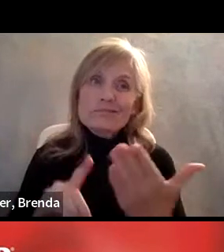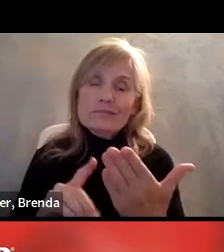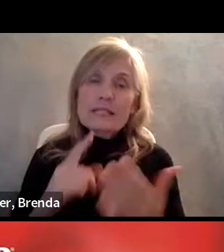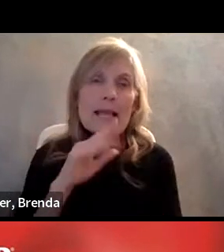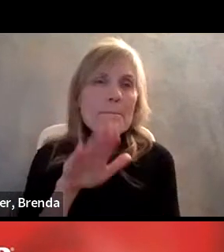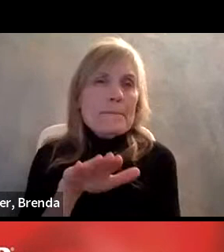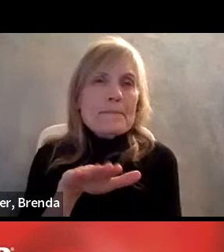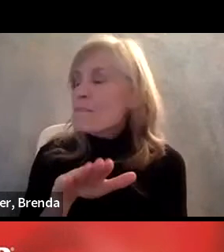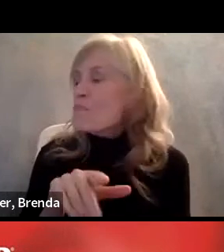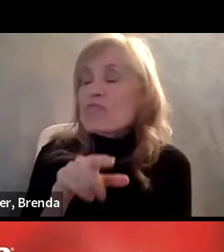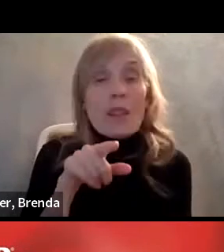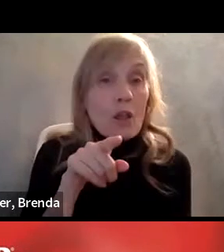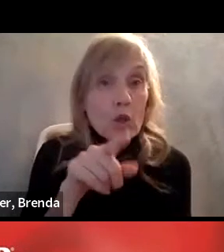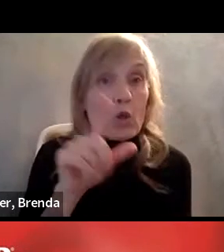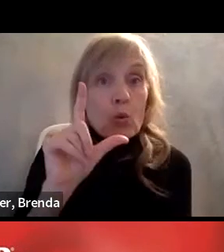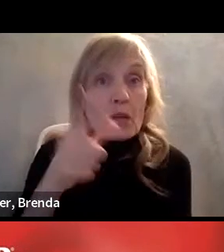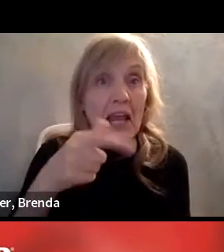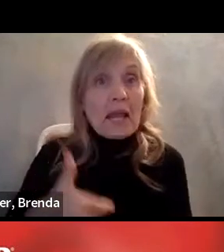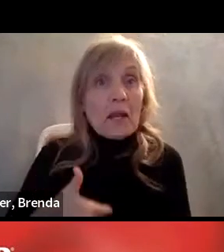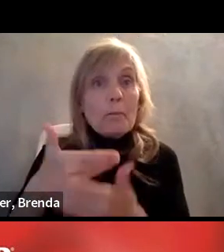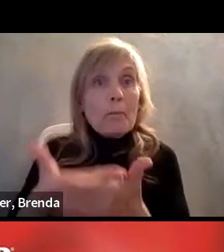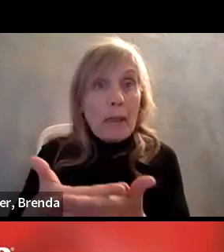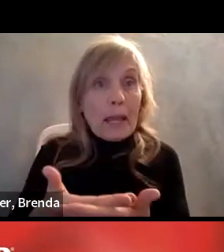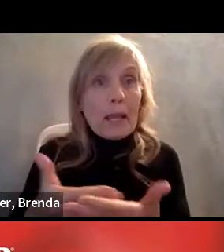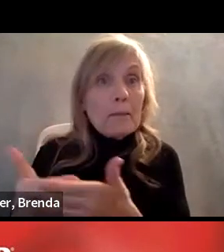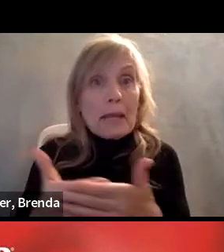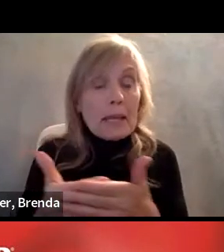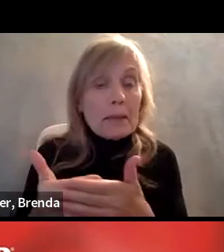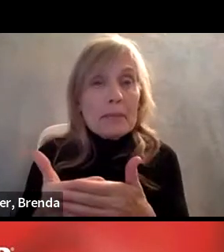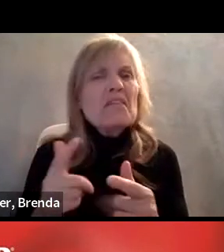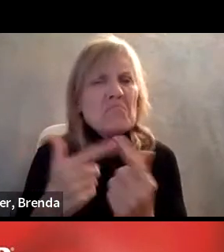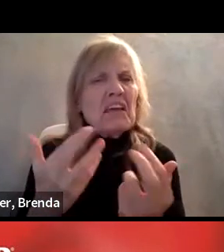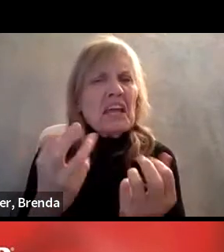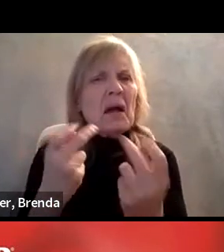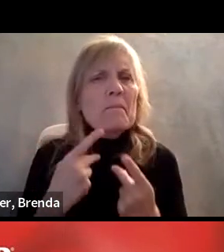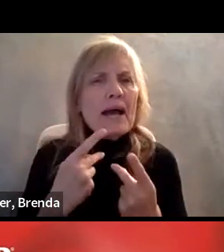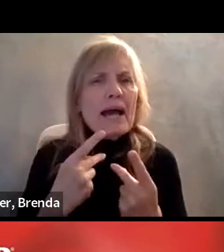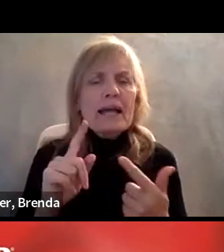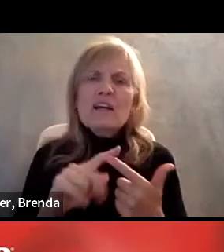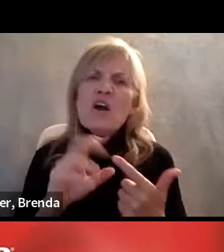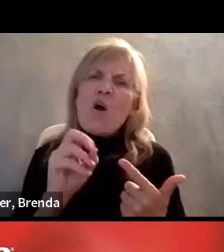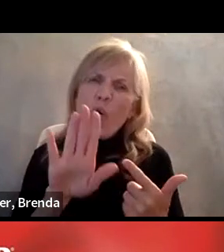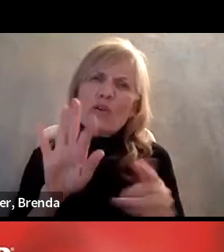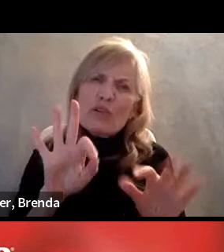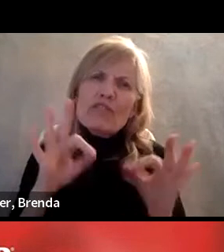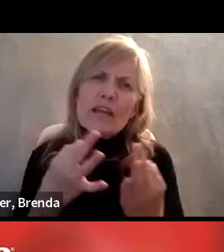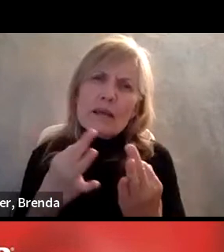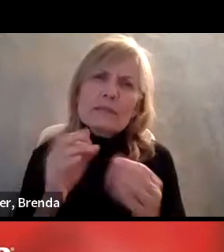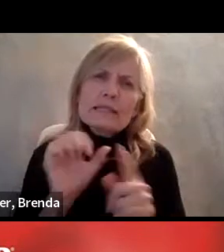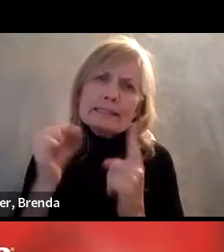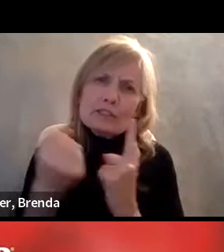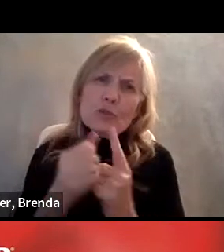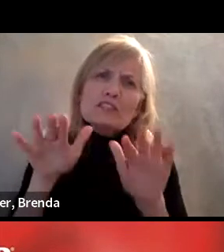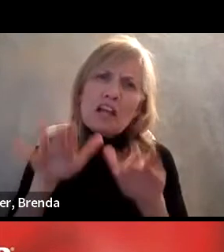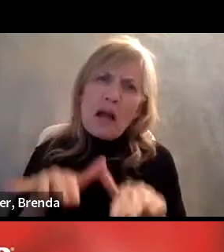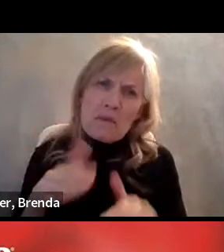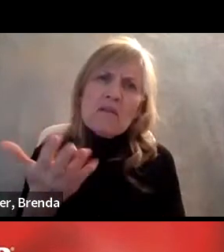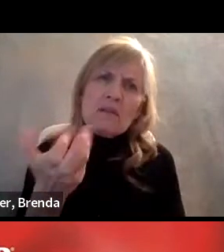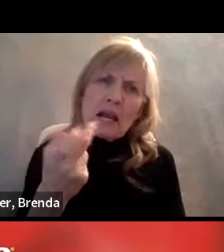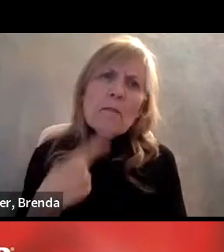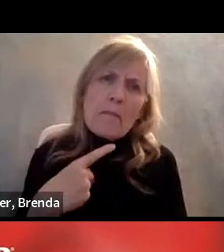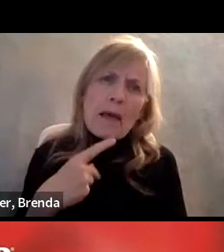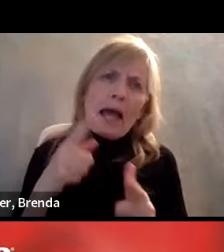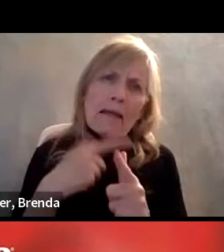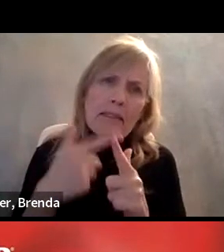you've had your baby? Um, why don't you just reapply a little bit later once your family situation has calmed down, things like that. Um, and